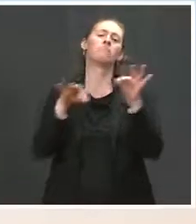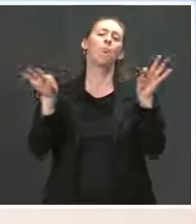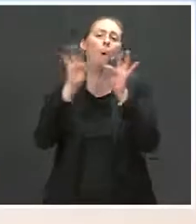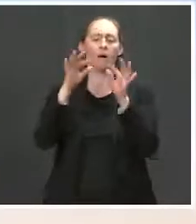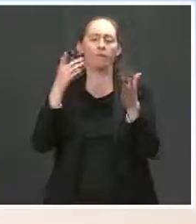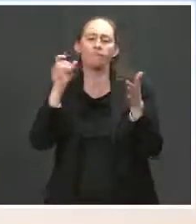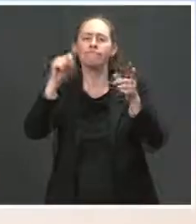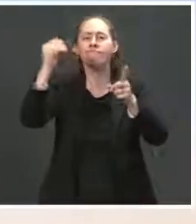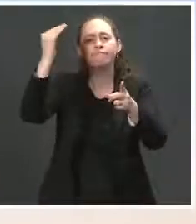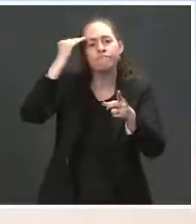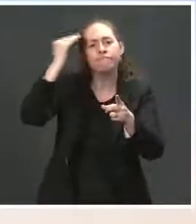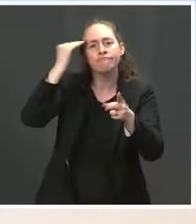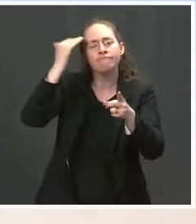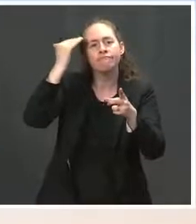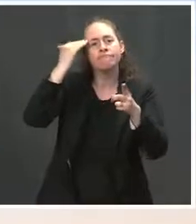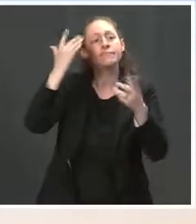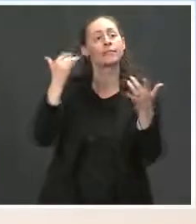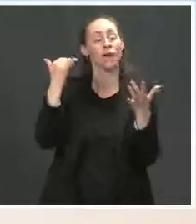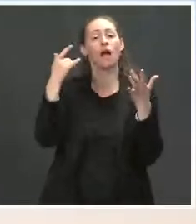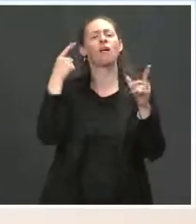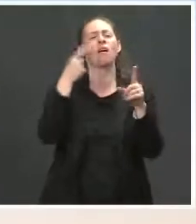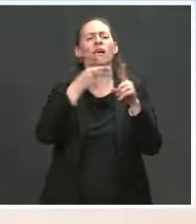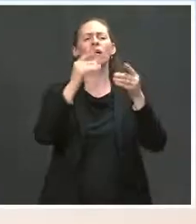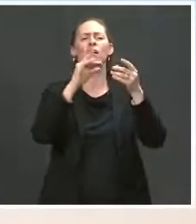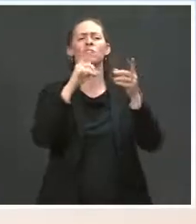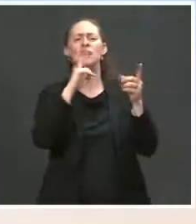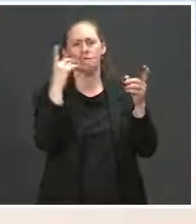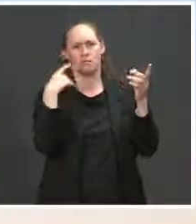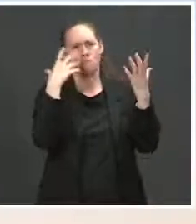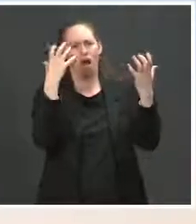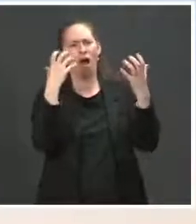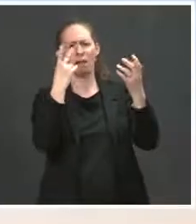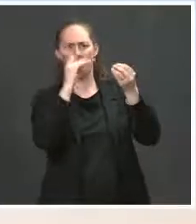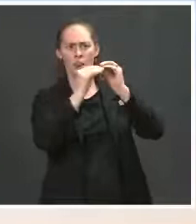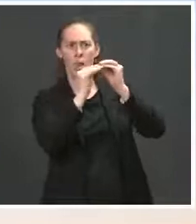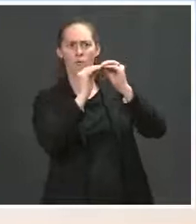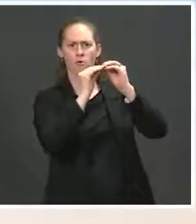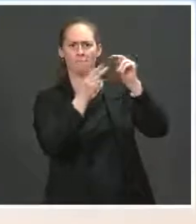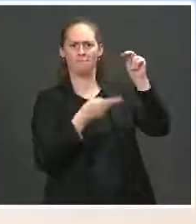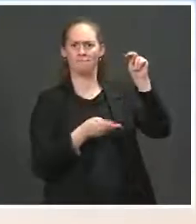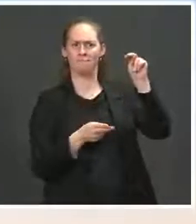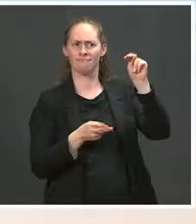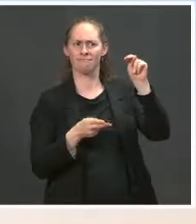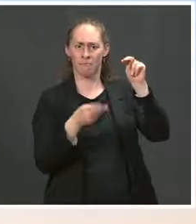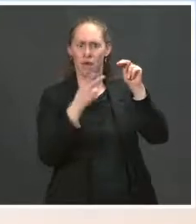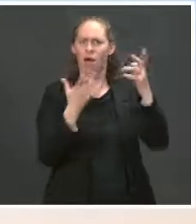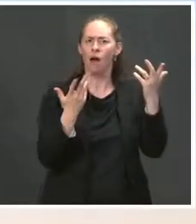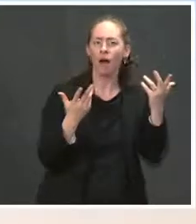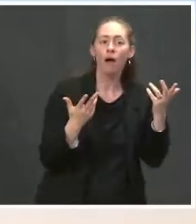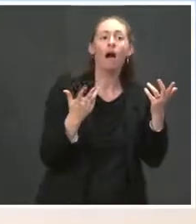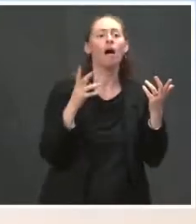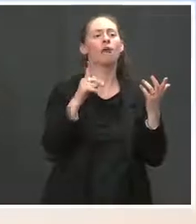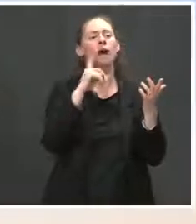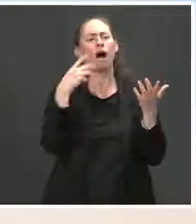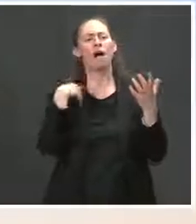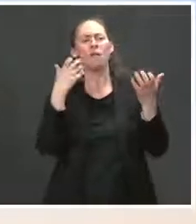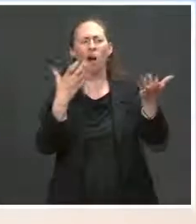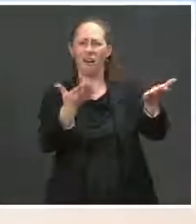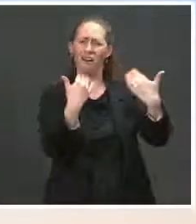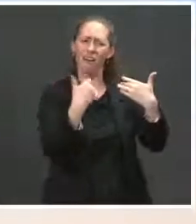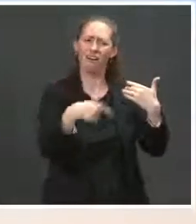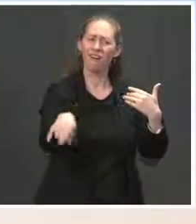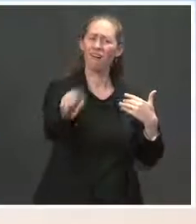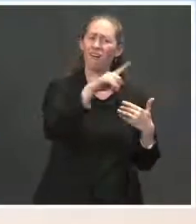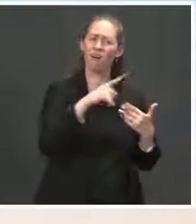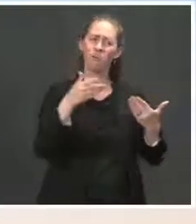this is an aspirational goal and one that we are just trying to reach to send a message to the world about who we are as a country. Does the Biden administration